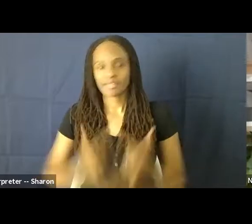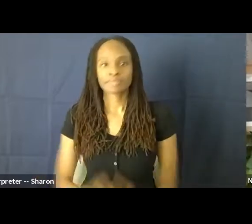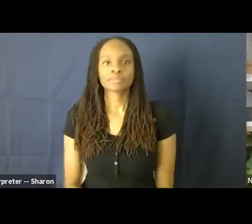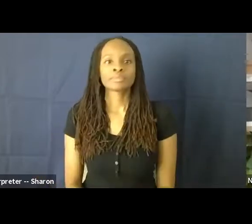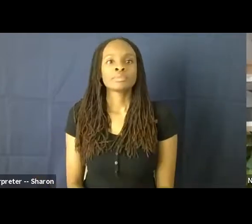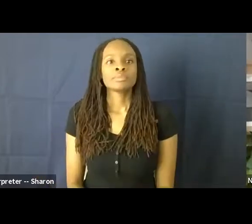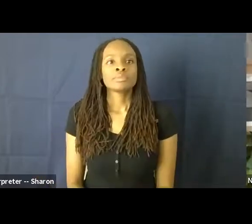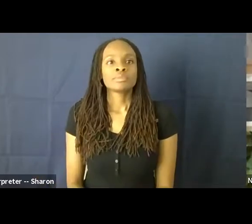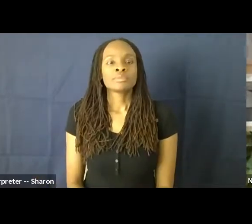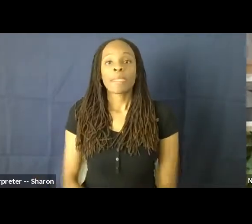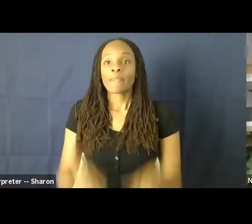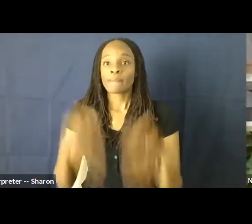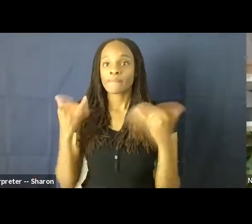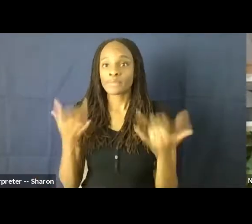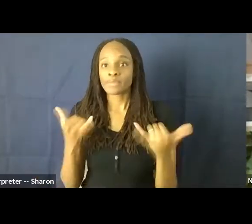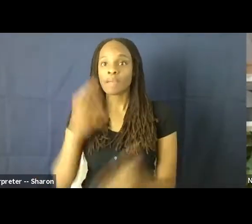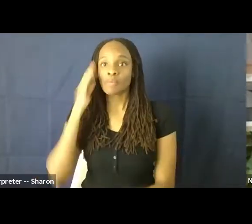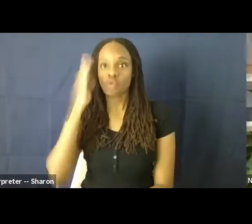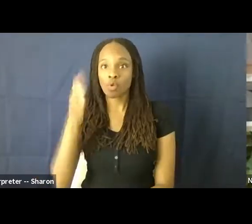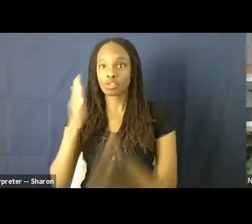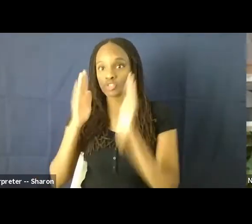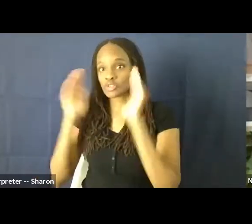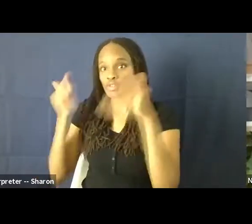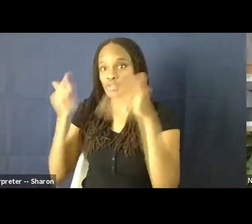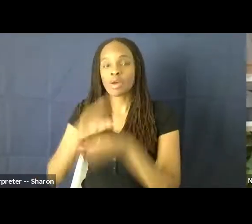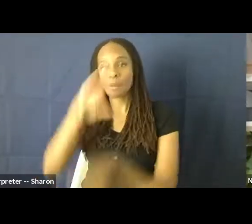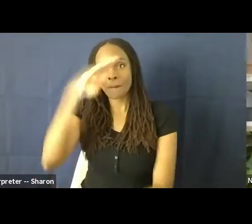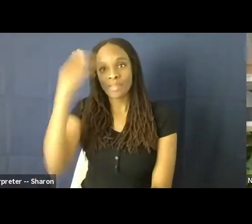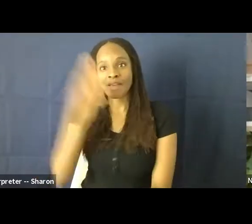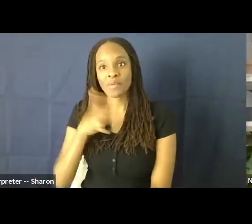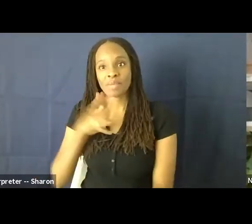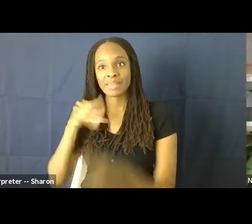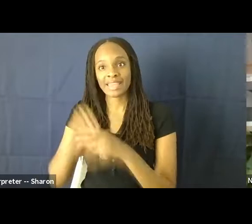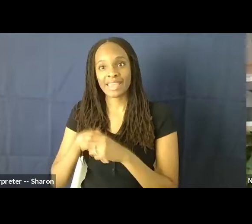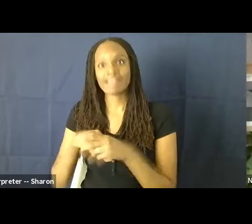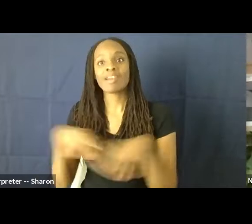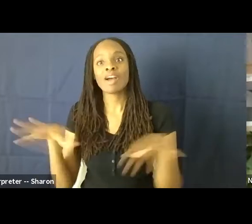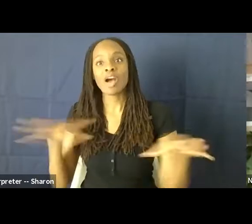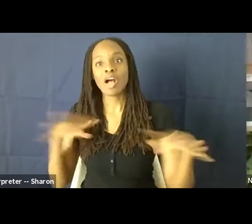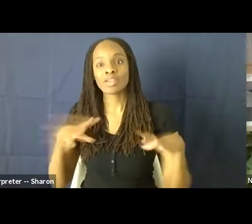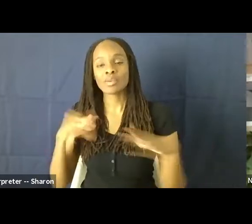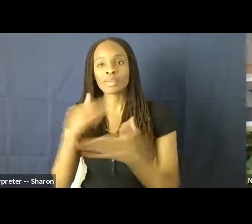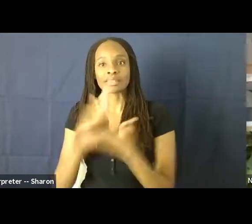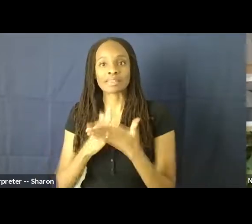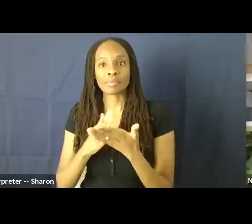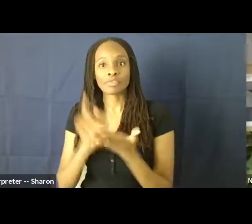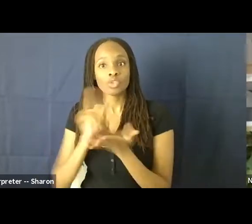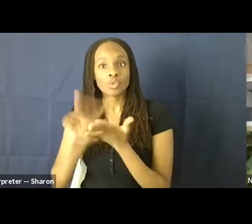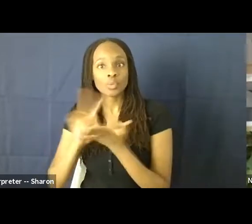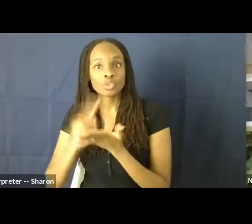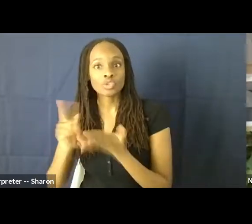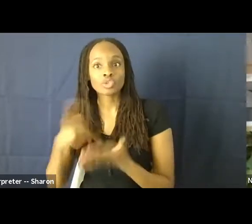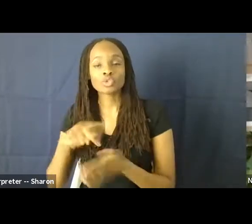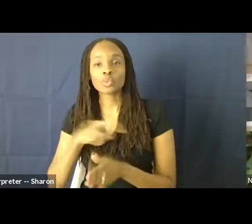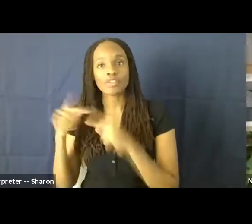So today I'm going to focus on black women in Hollywood and specifically some of the research we've been doing here at the Institute